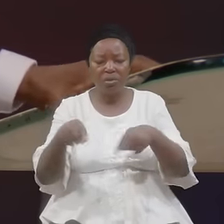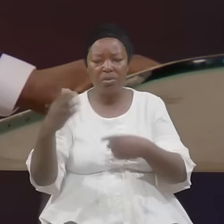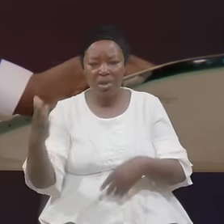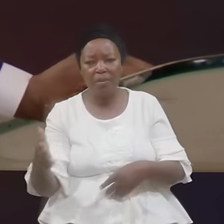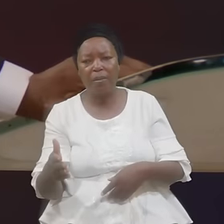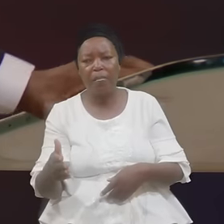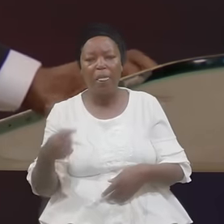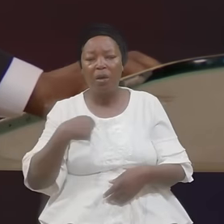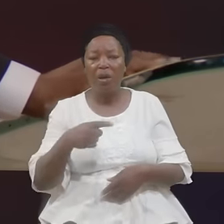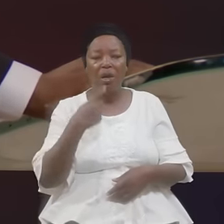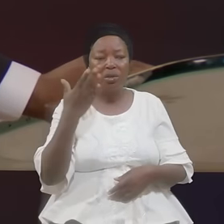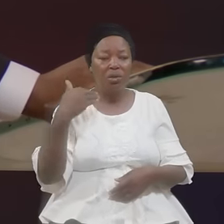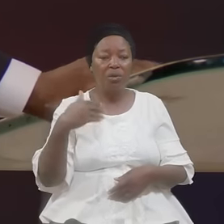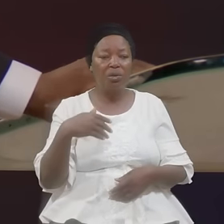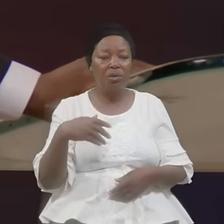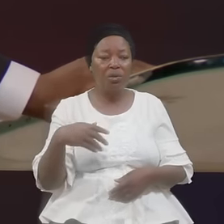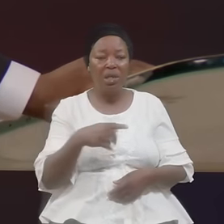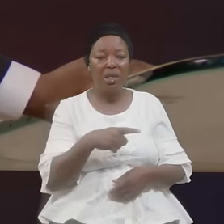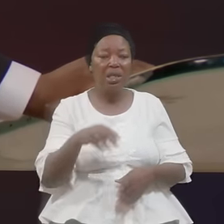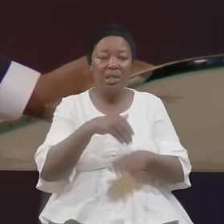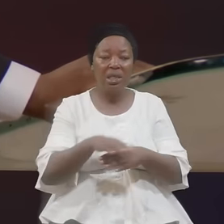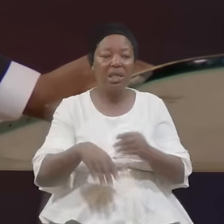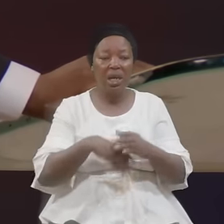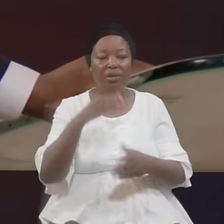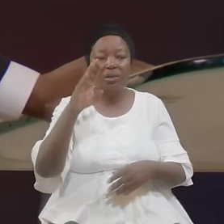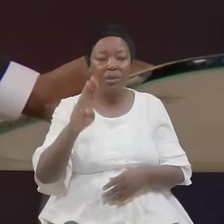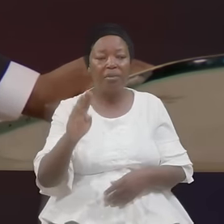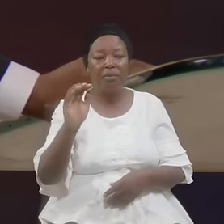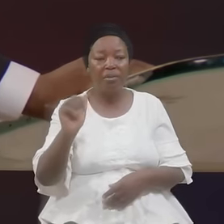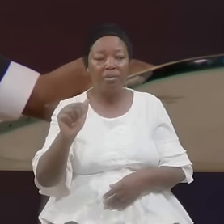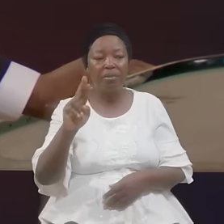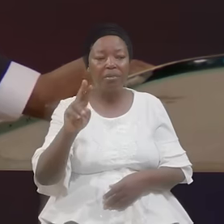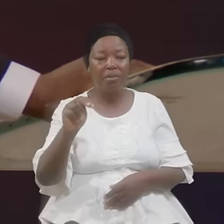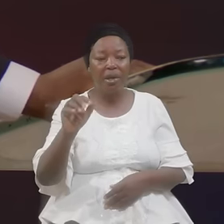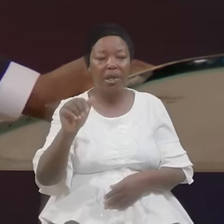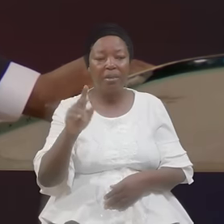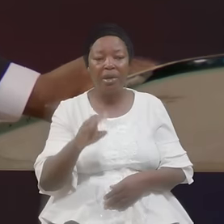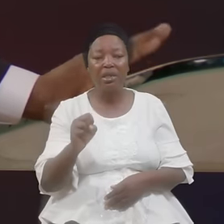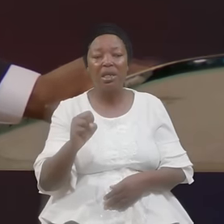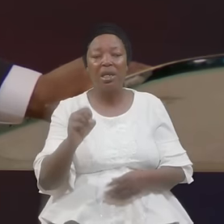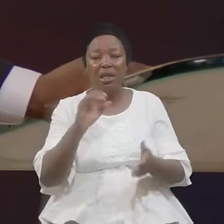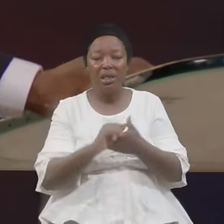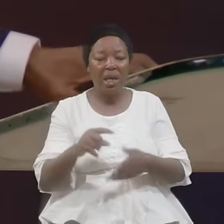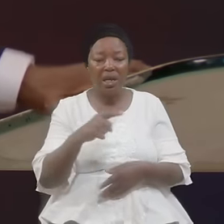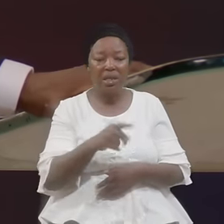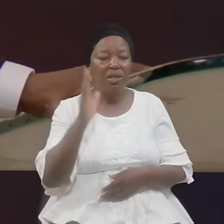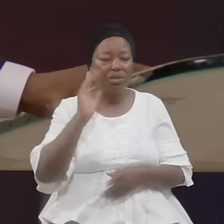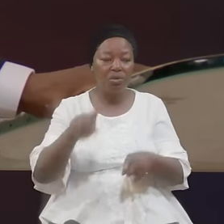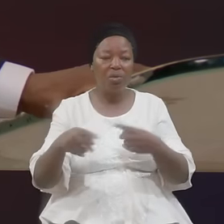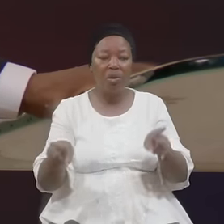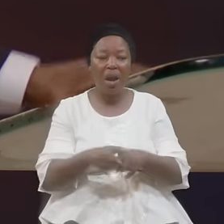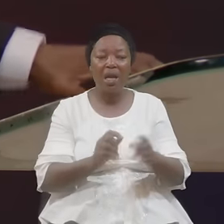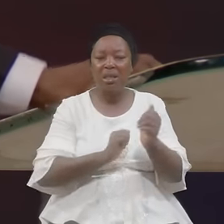George The Saint For Barnabas That That He Should Go As Far